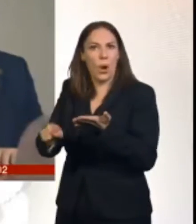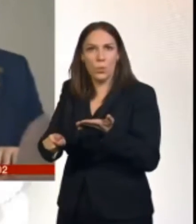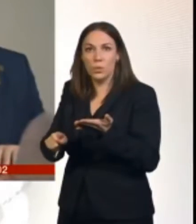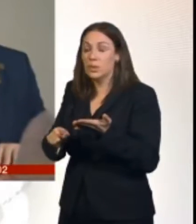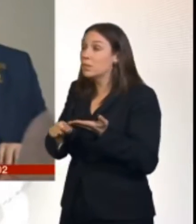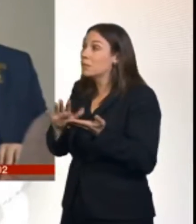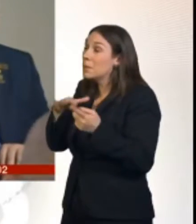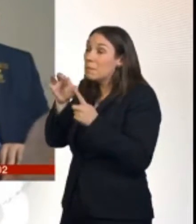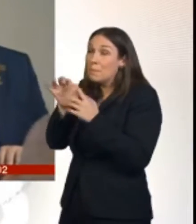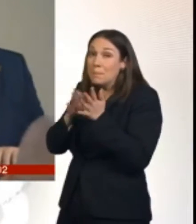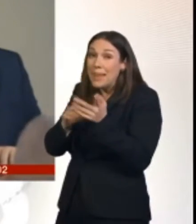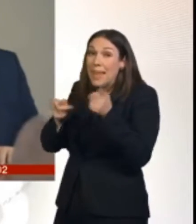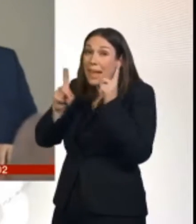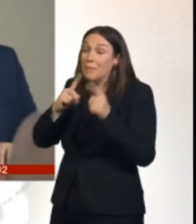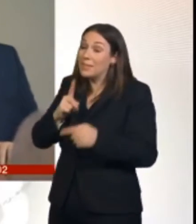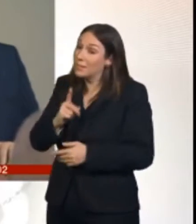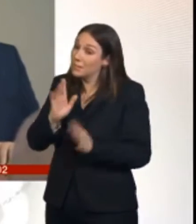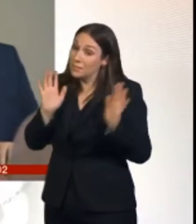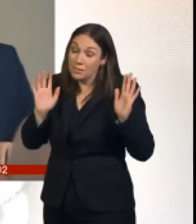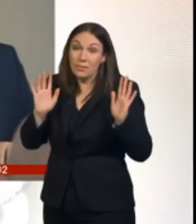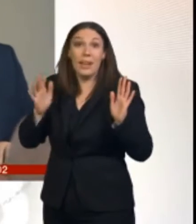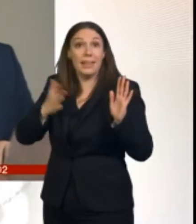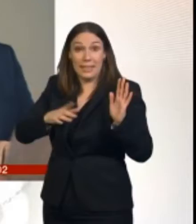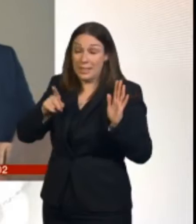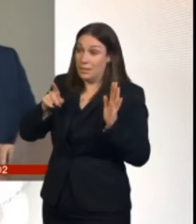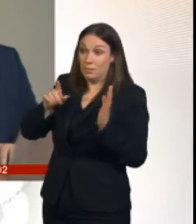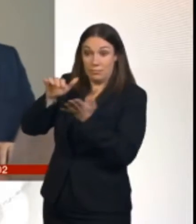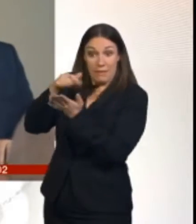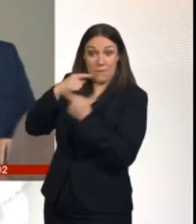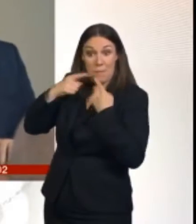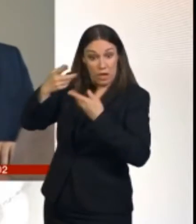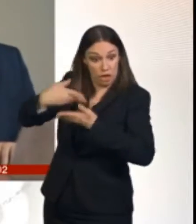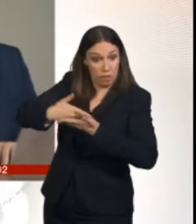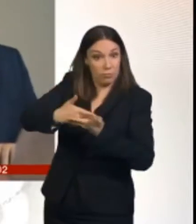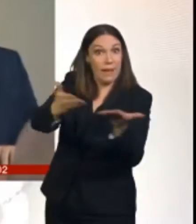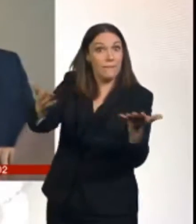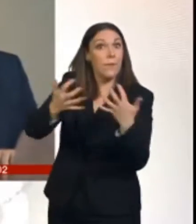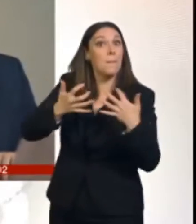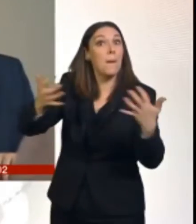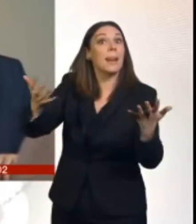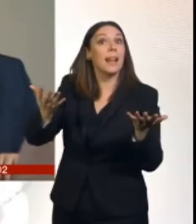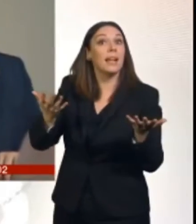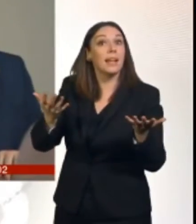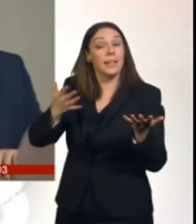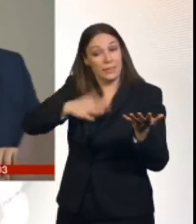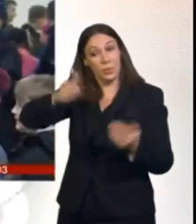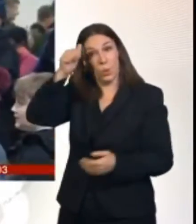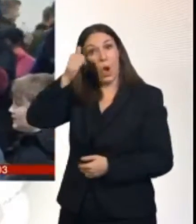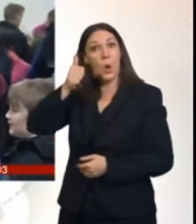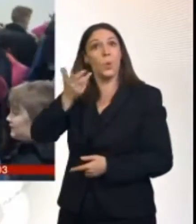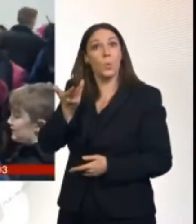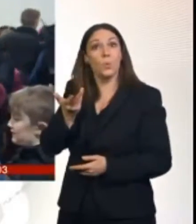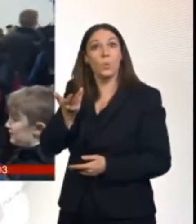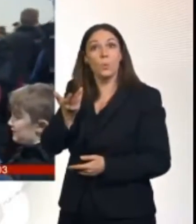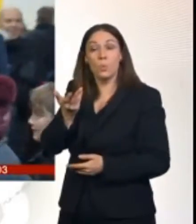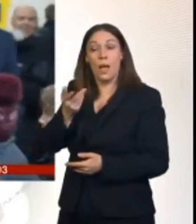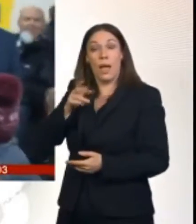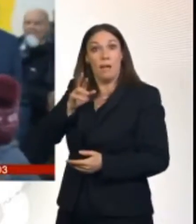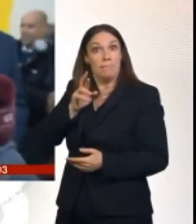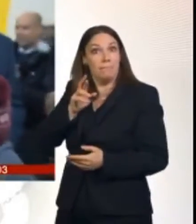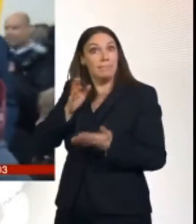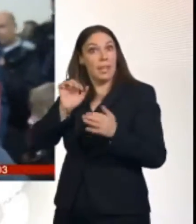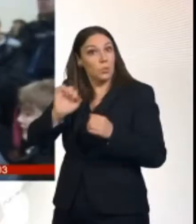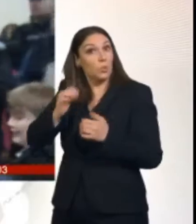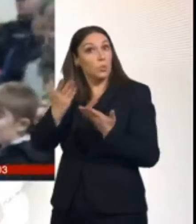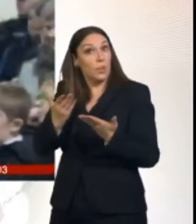right that this kind of information is fed into the public debate. And I think they will hope it will help Mrs May's case, because she is going to continue pushing her deal